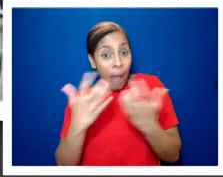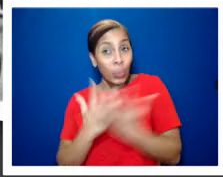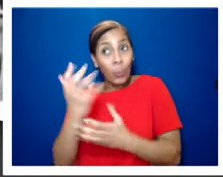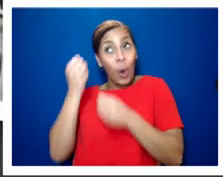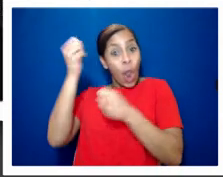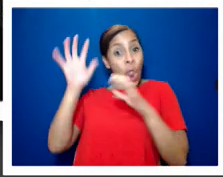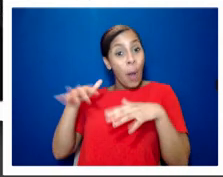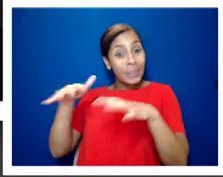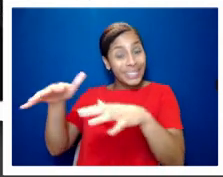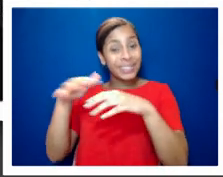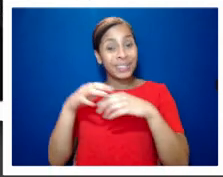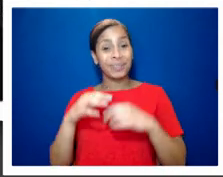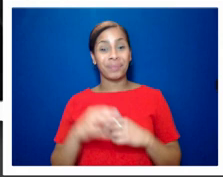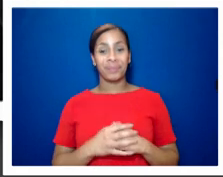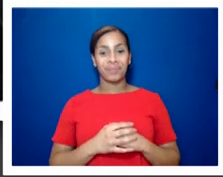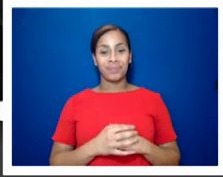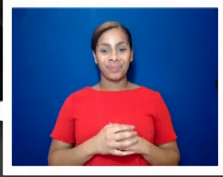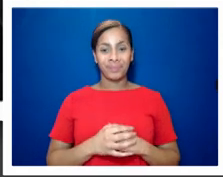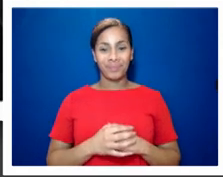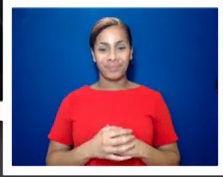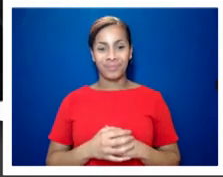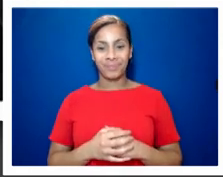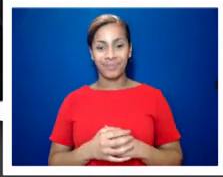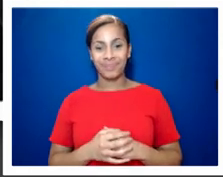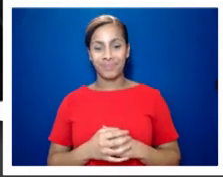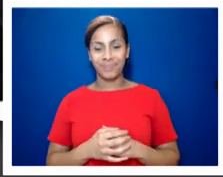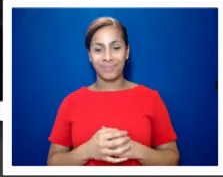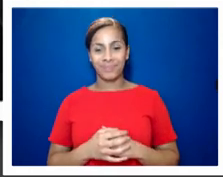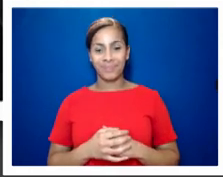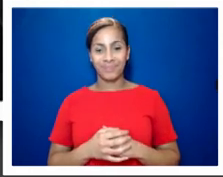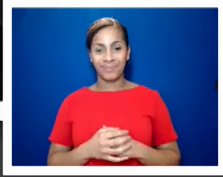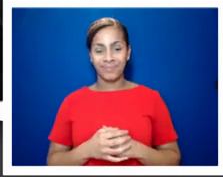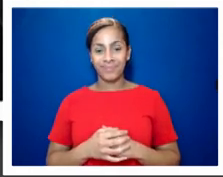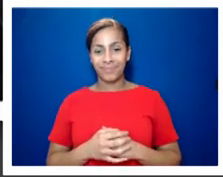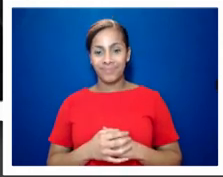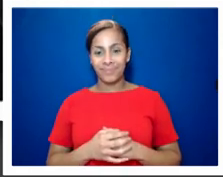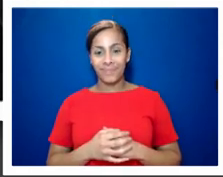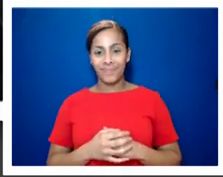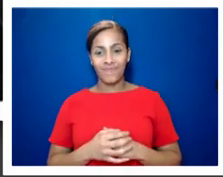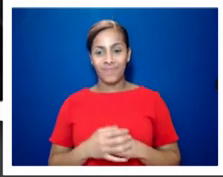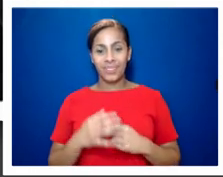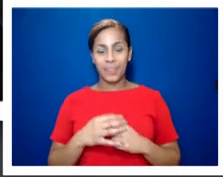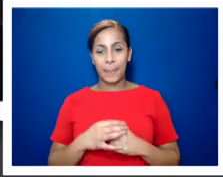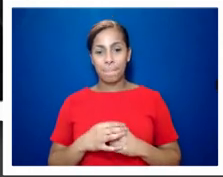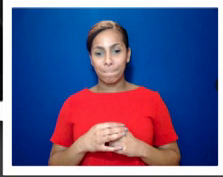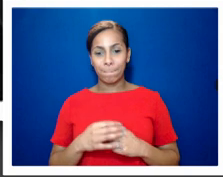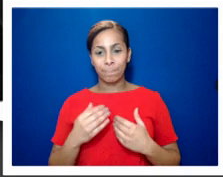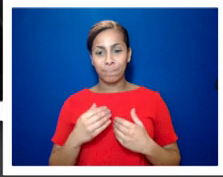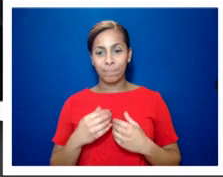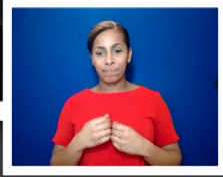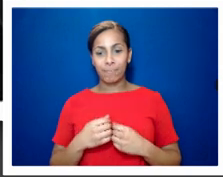now there were also some hilarious acts of direct action which took place during this period some of my favorite bits of the story